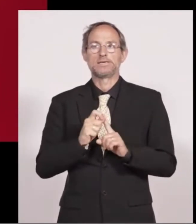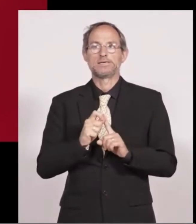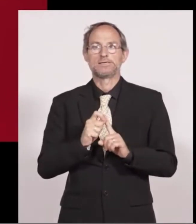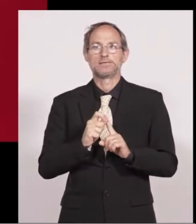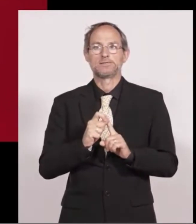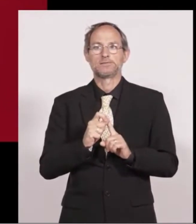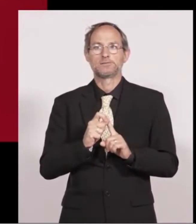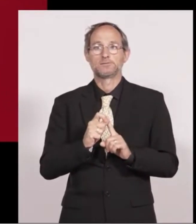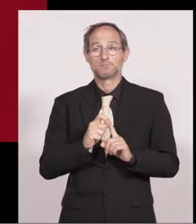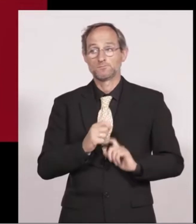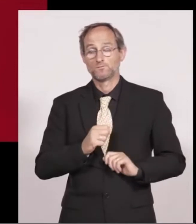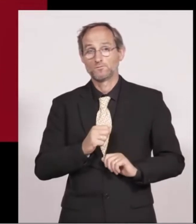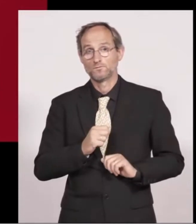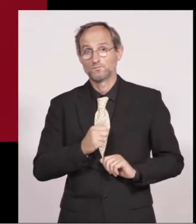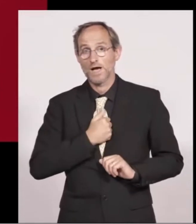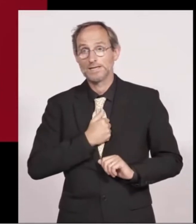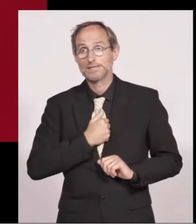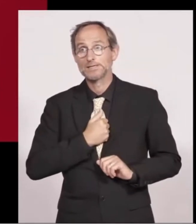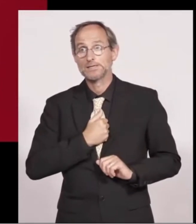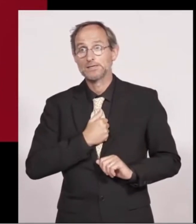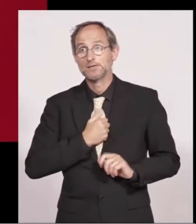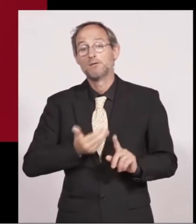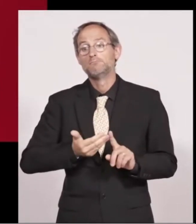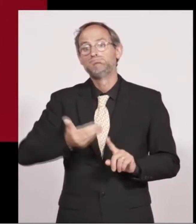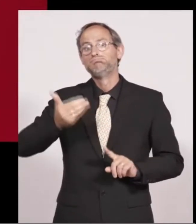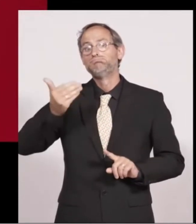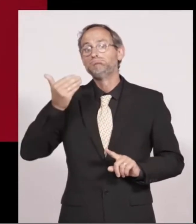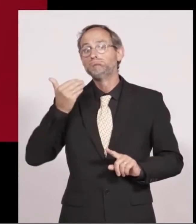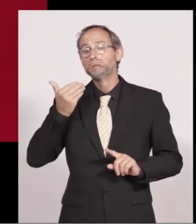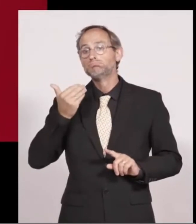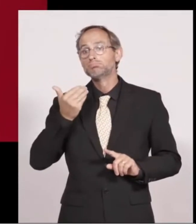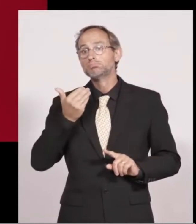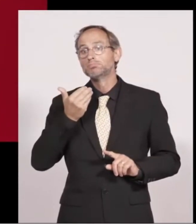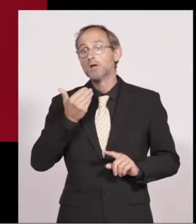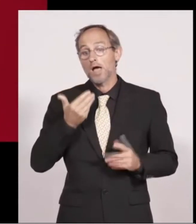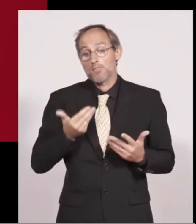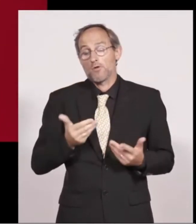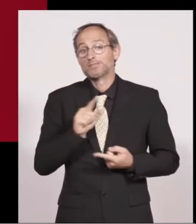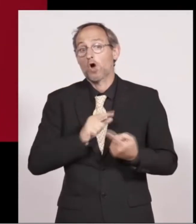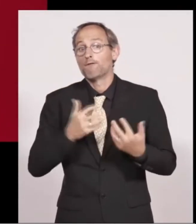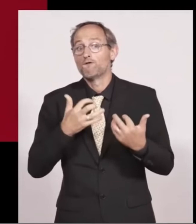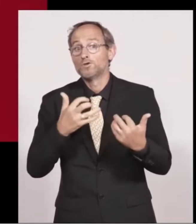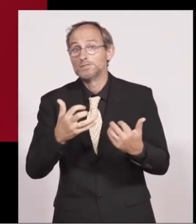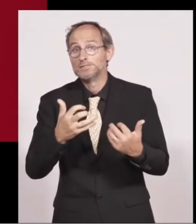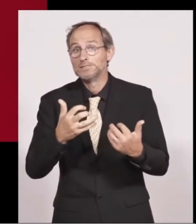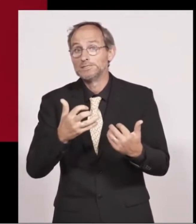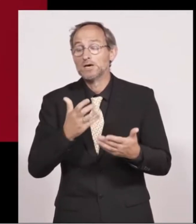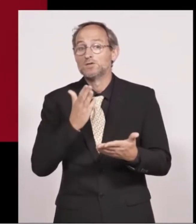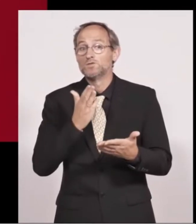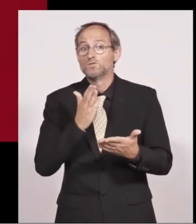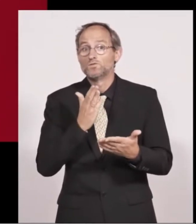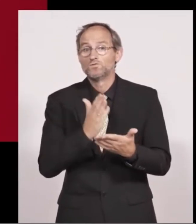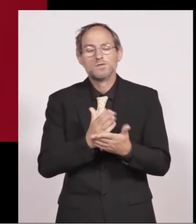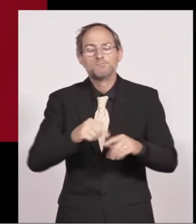am I right if passed we can reverse at this conference the unjust